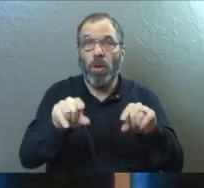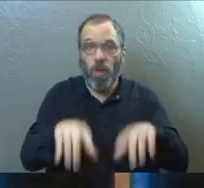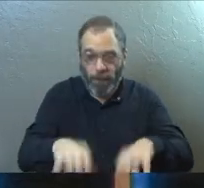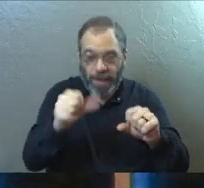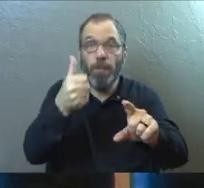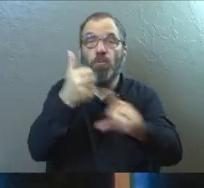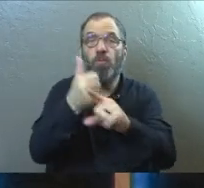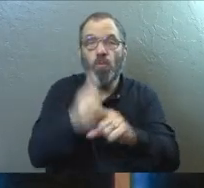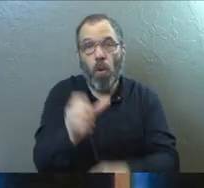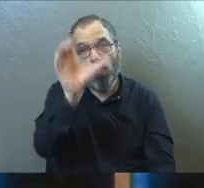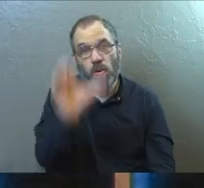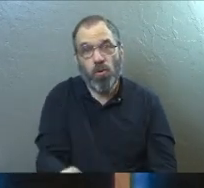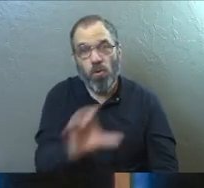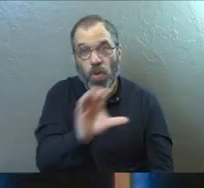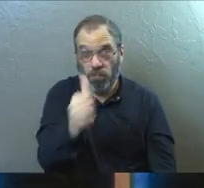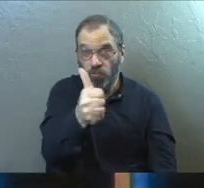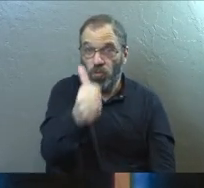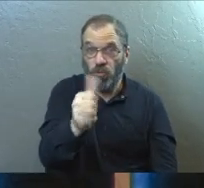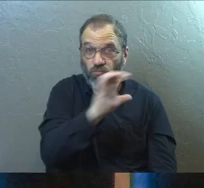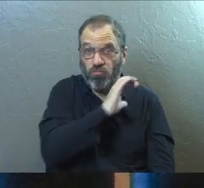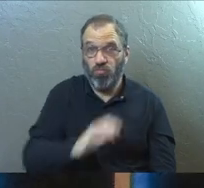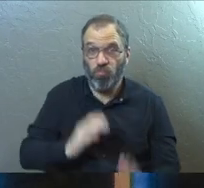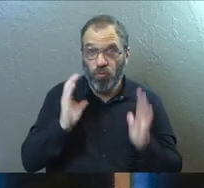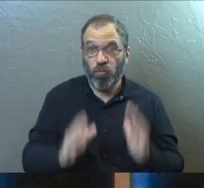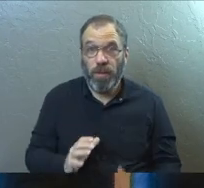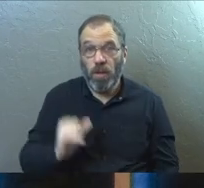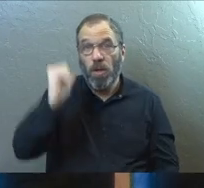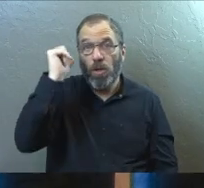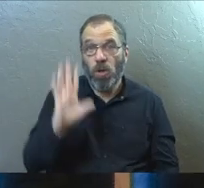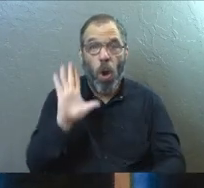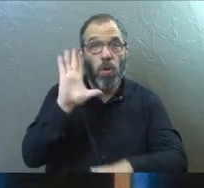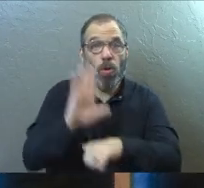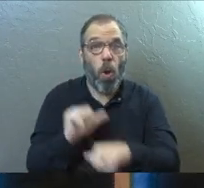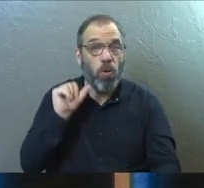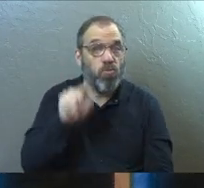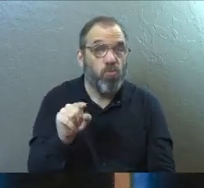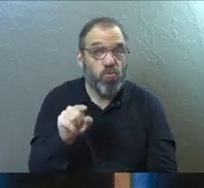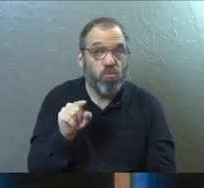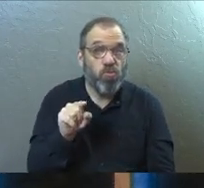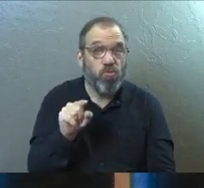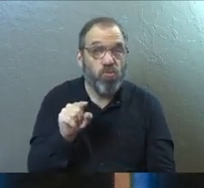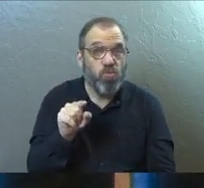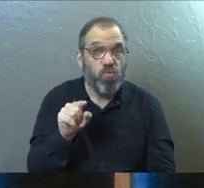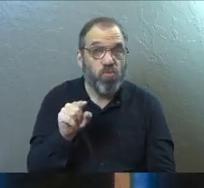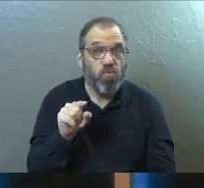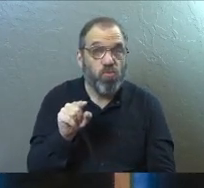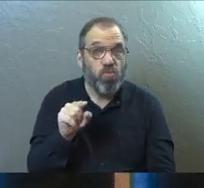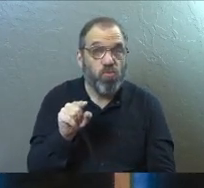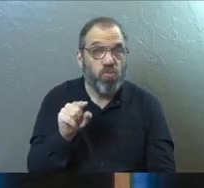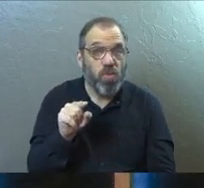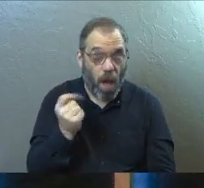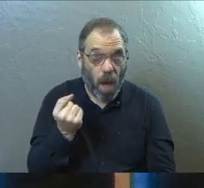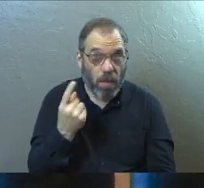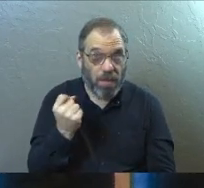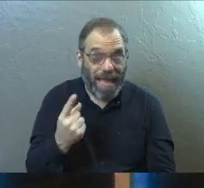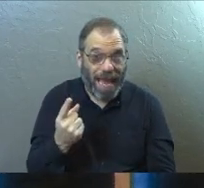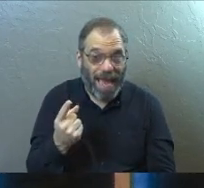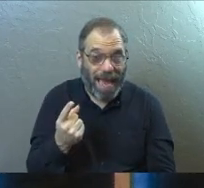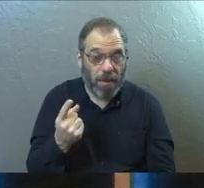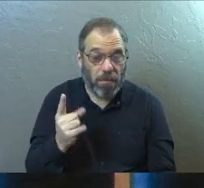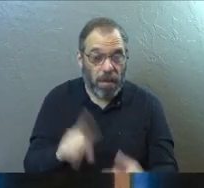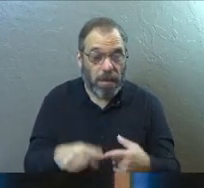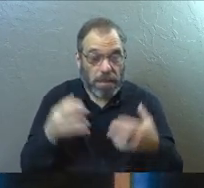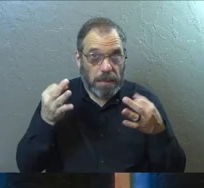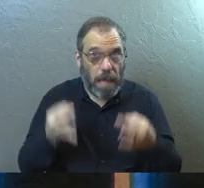to pick up your own cross. When God calls you, don't just understand and decide.